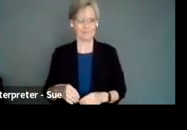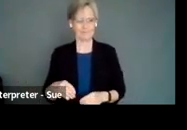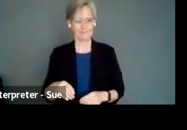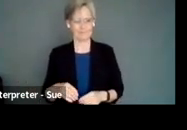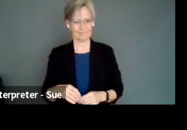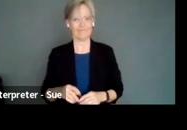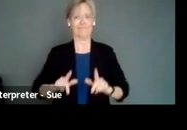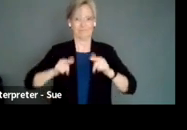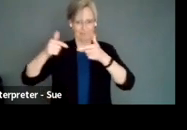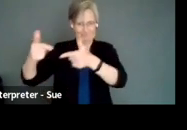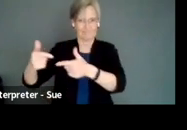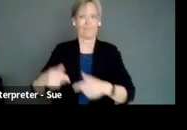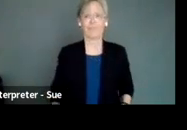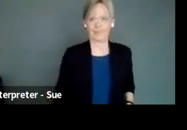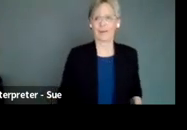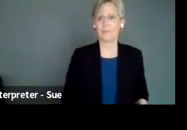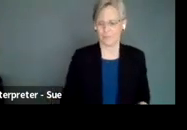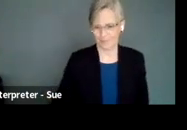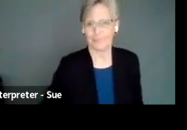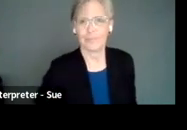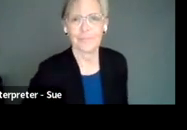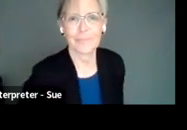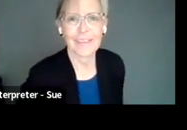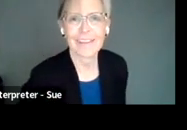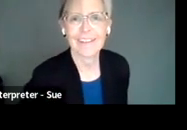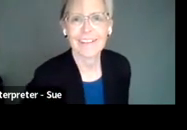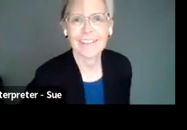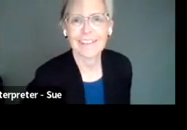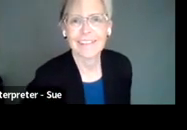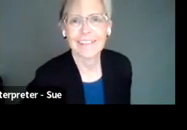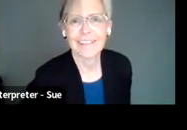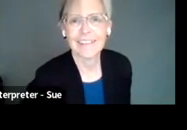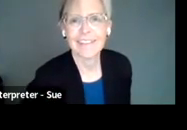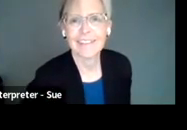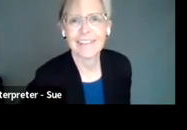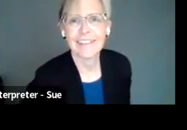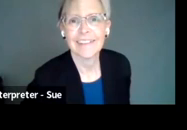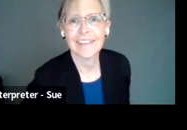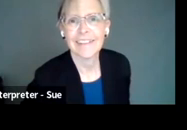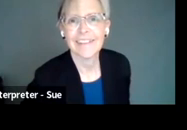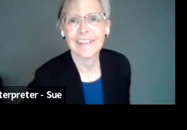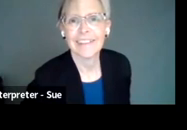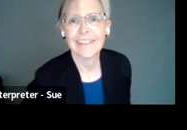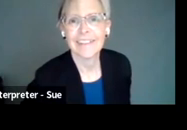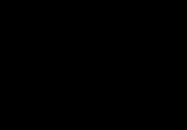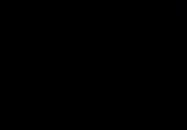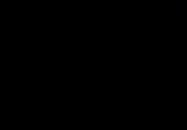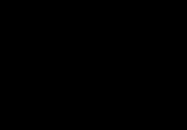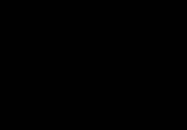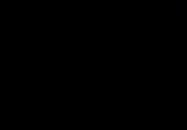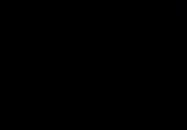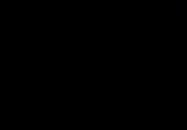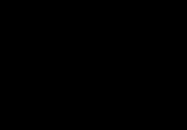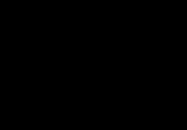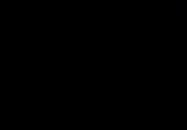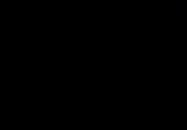challenge as an actor, it brings you back to life. Because suddenly a boring old performance you've done for five weeks and counting, it puts you on your